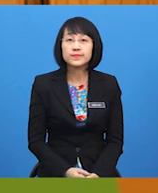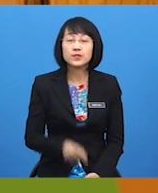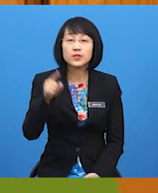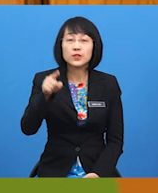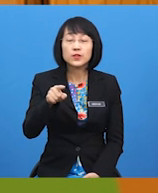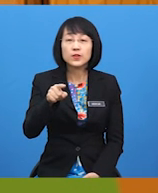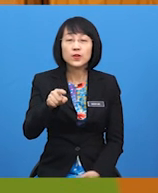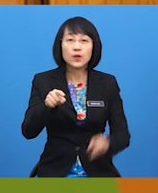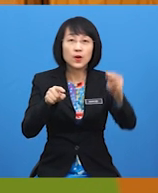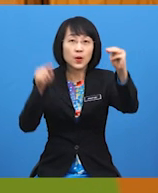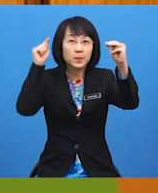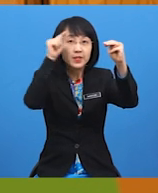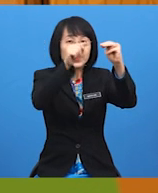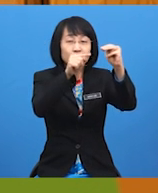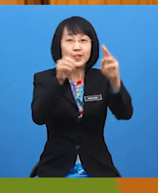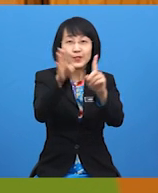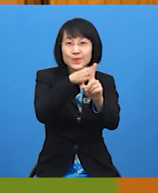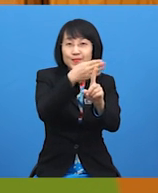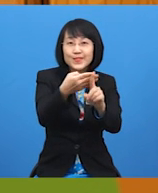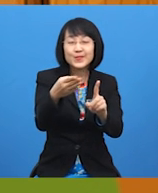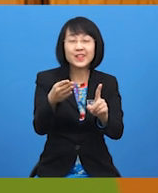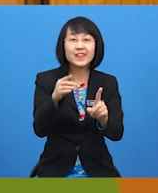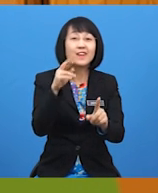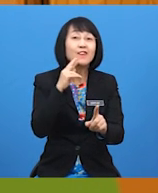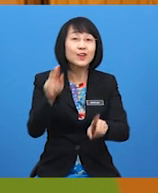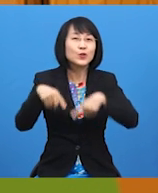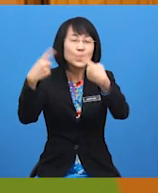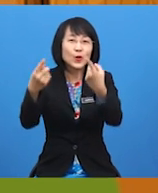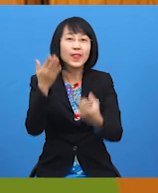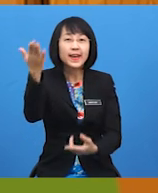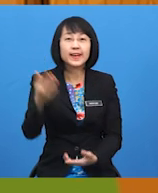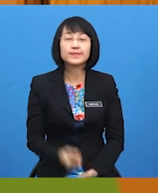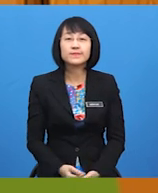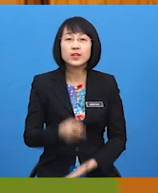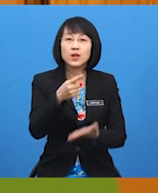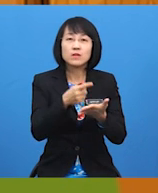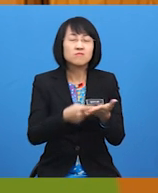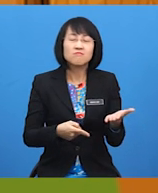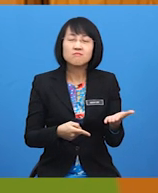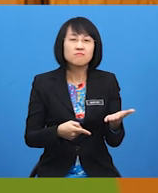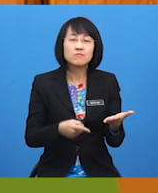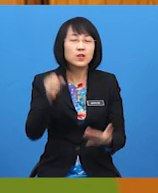mission is to persuade her to go there. So, what should I write?